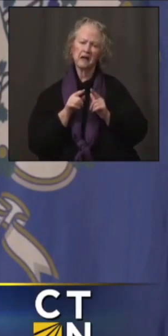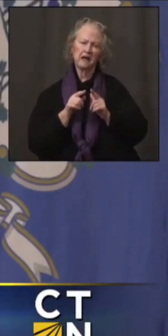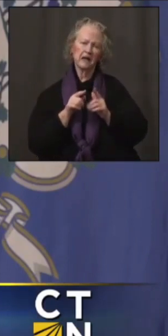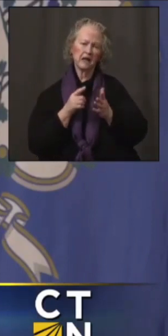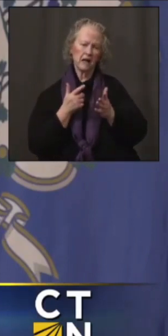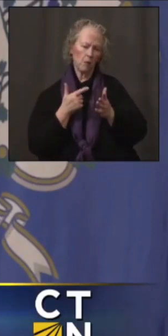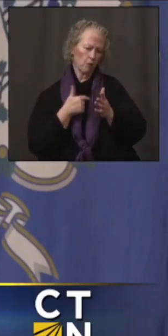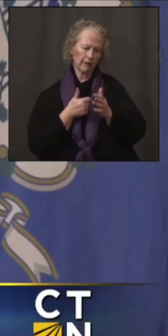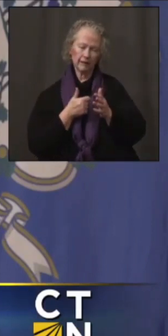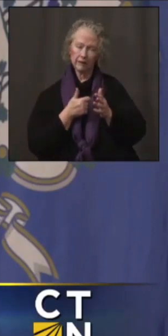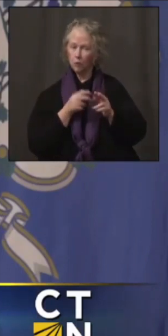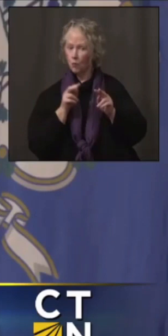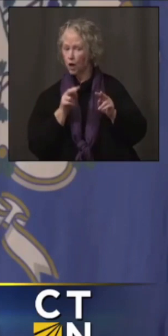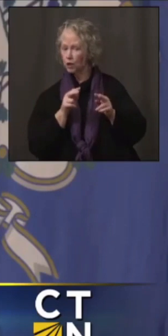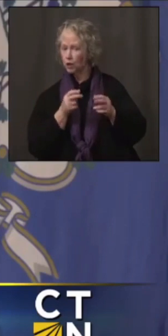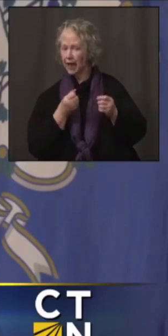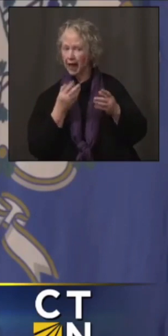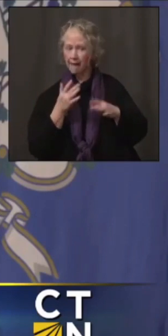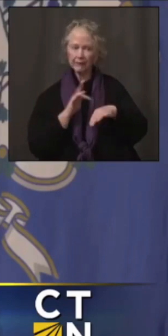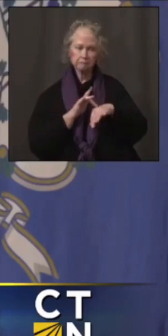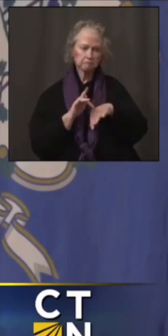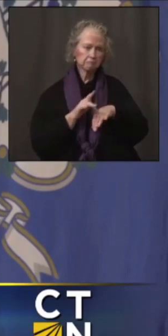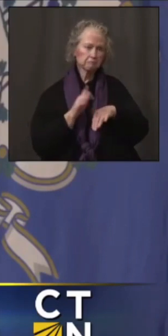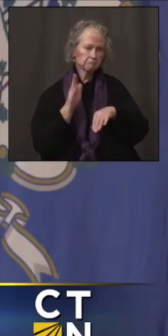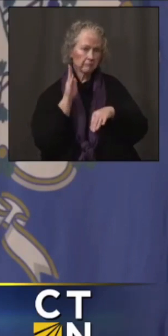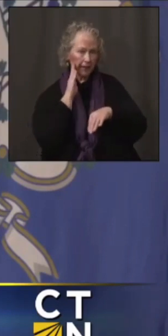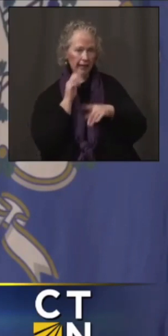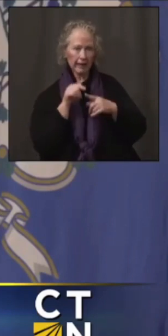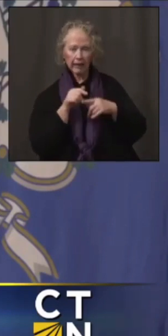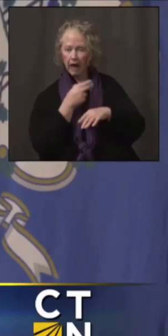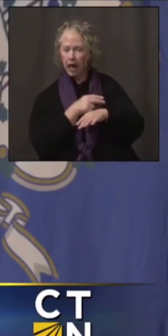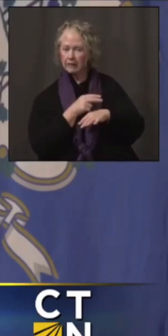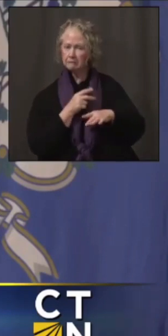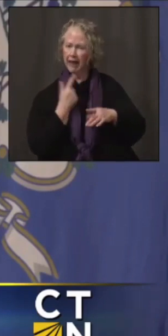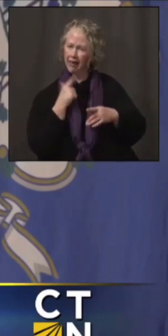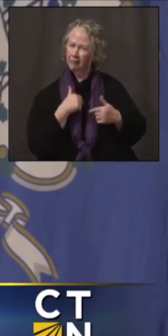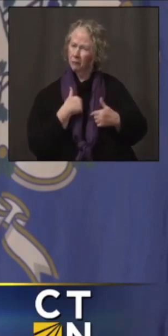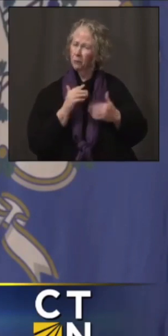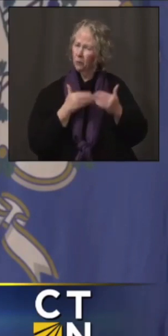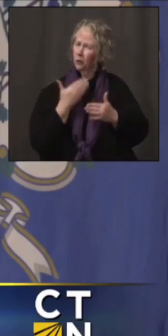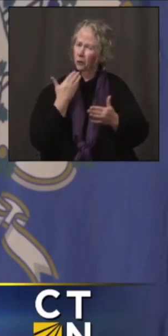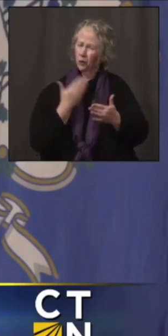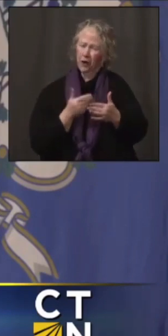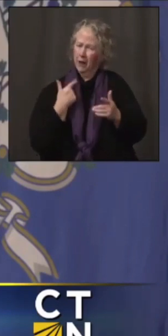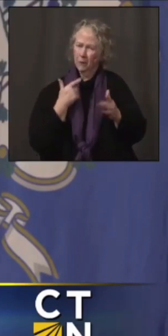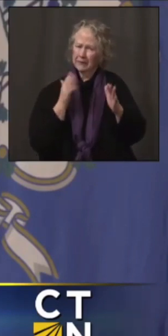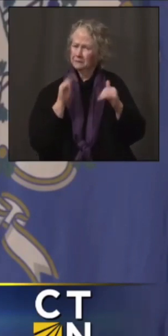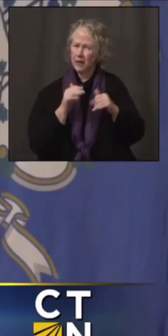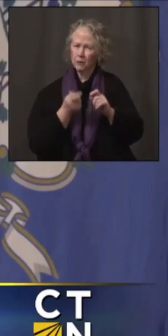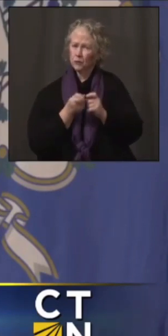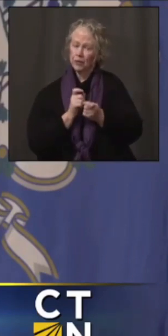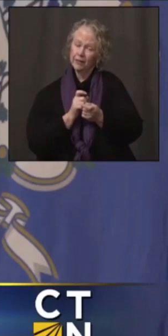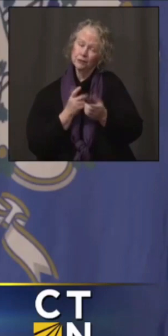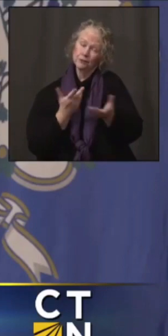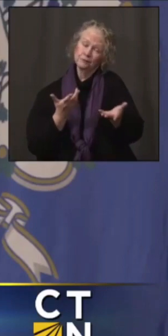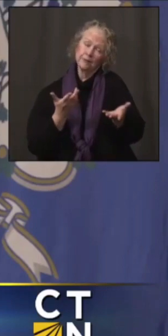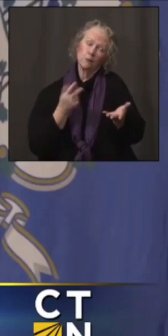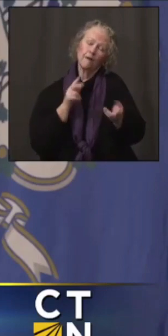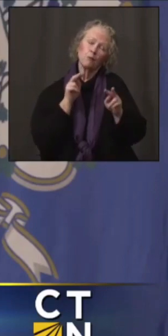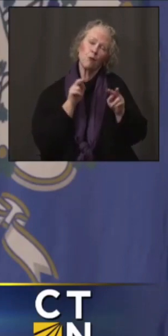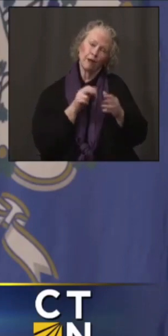hospital capacity, um, I think we're in pretty good shape. So I don't anticipate any changes, but, um, we'll see if that changes.